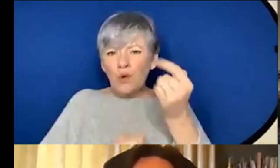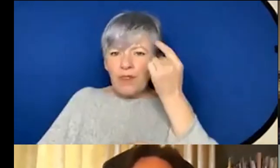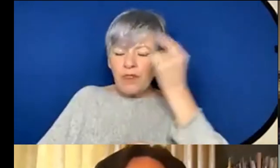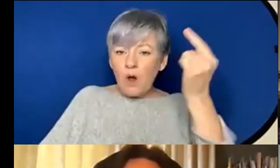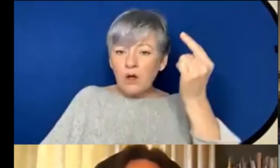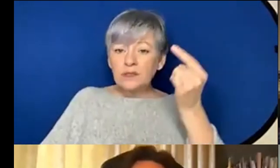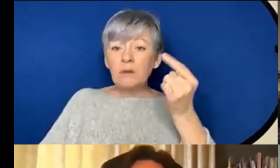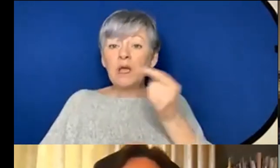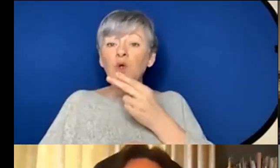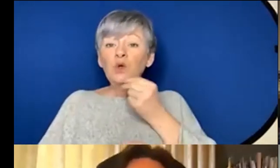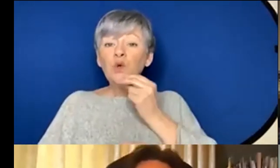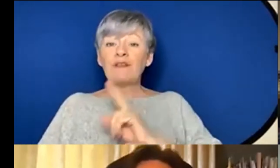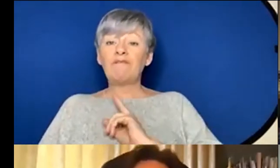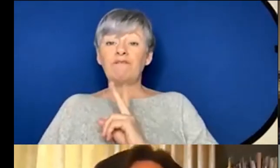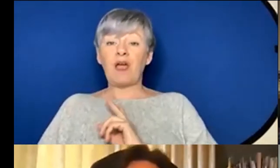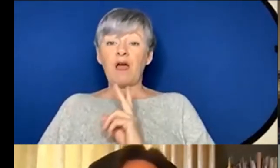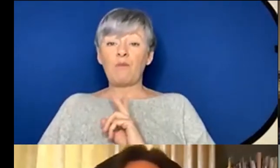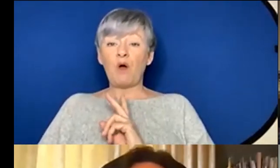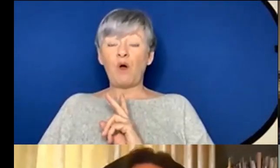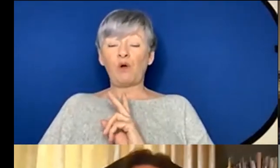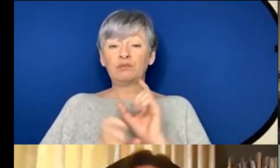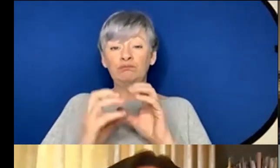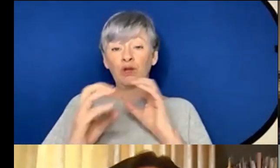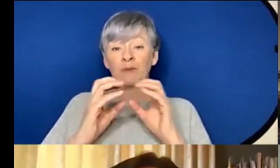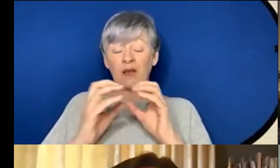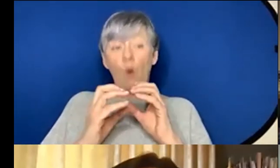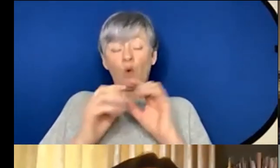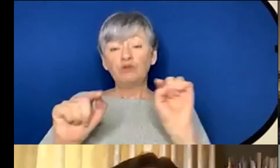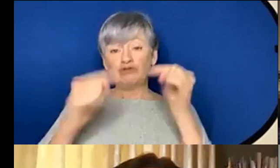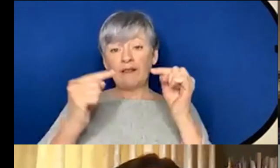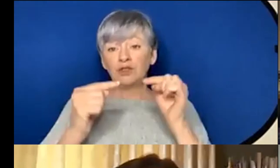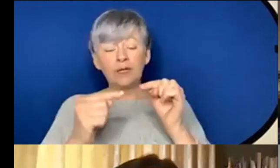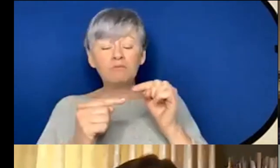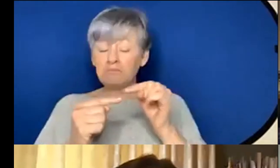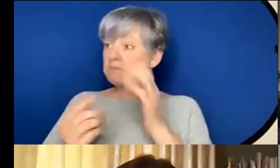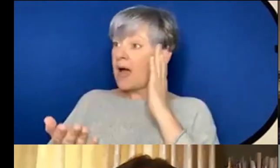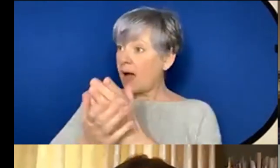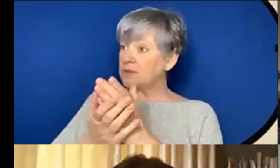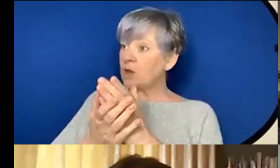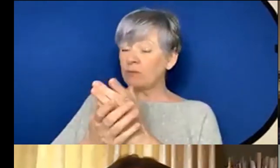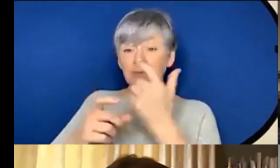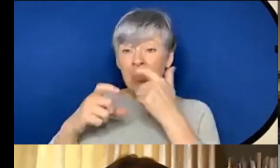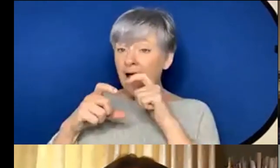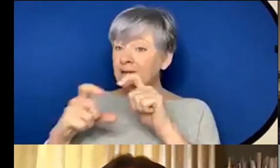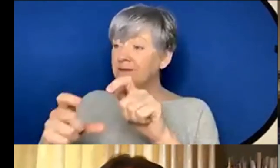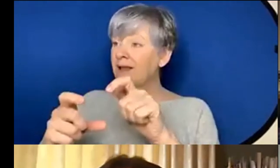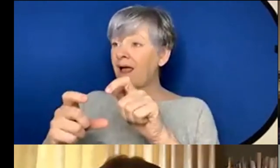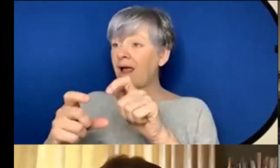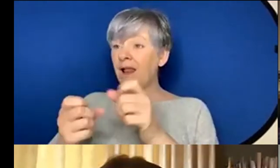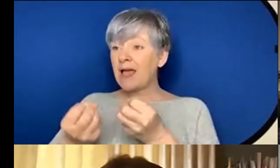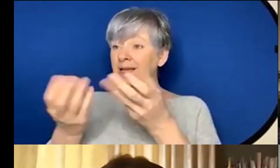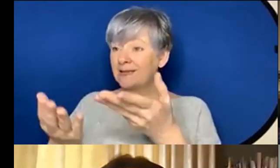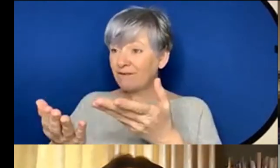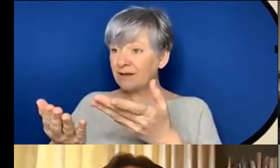communication was sometimes more challenging absolutely um I still given the chance prefer to